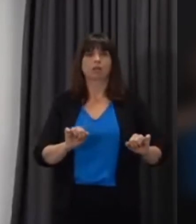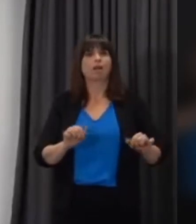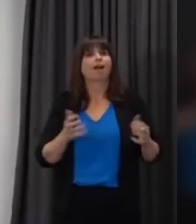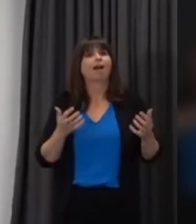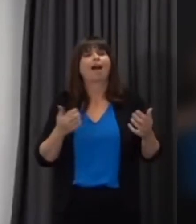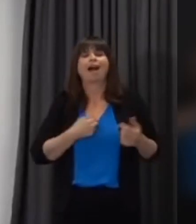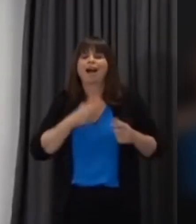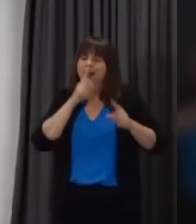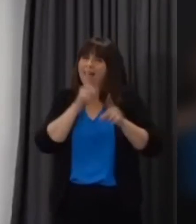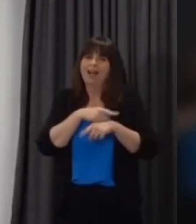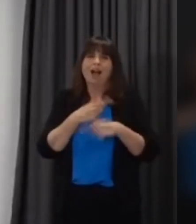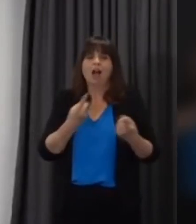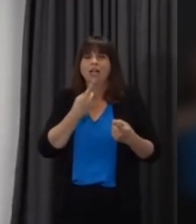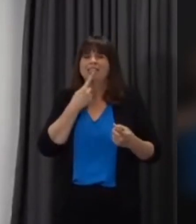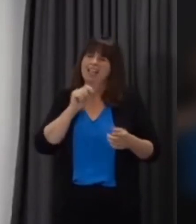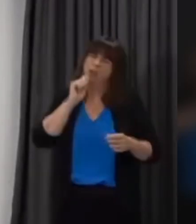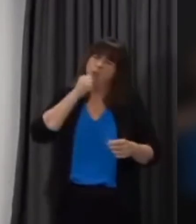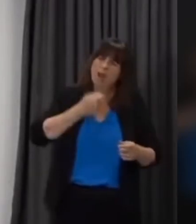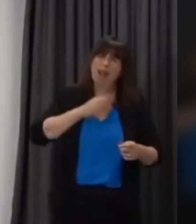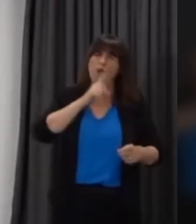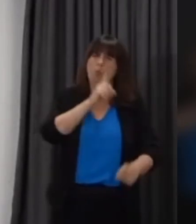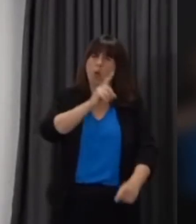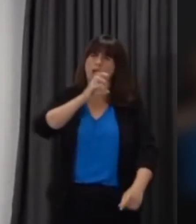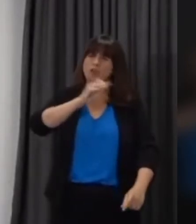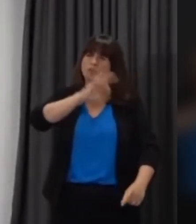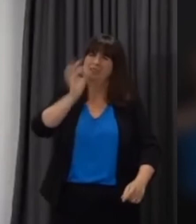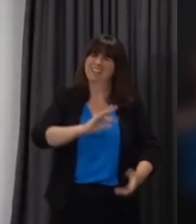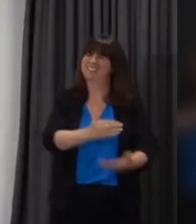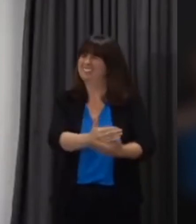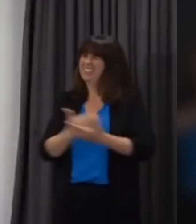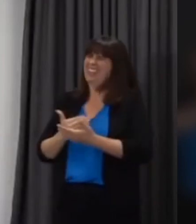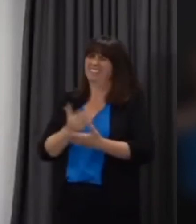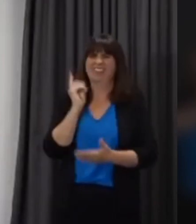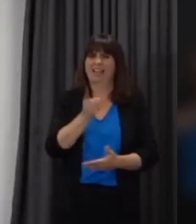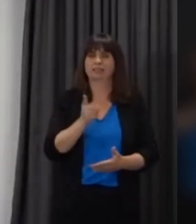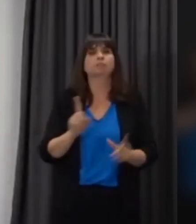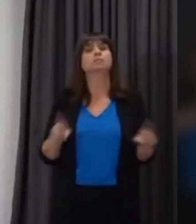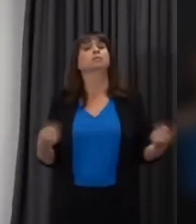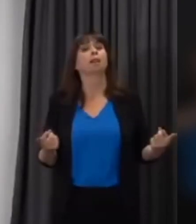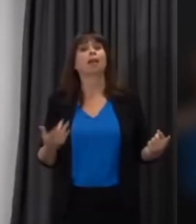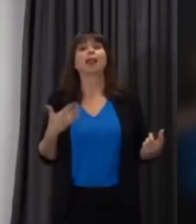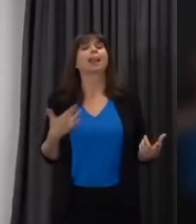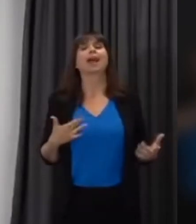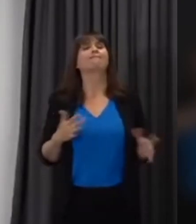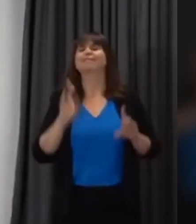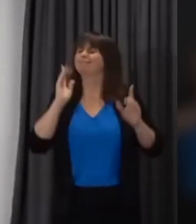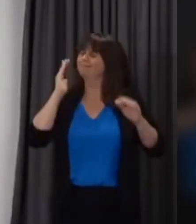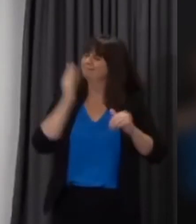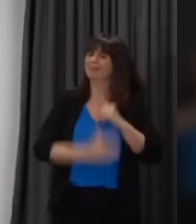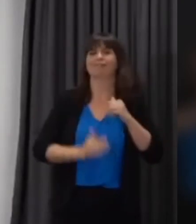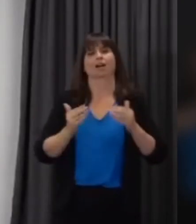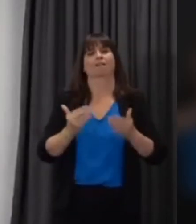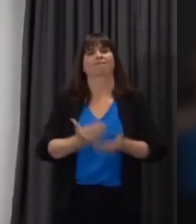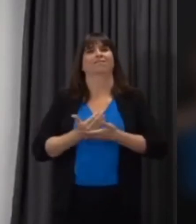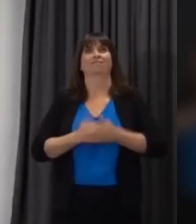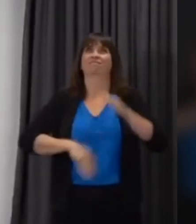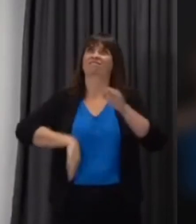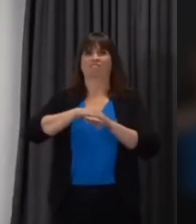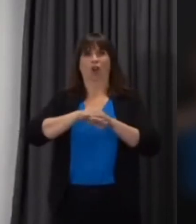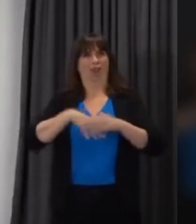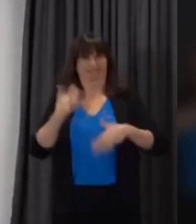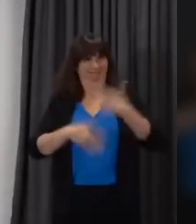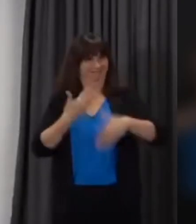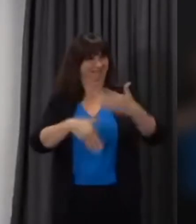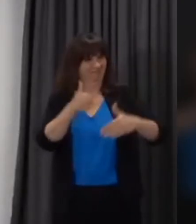give 100 guarantees there isn't any aspect of our life where we can give 100 guarantees but what is incumbent